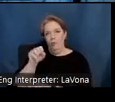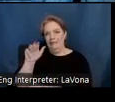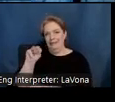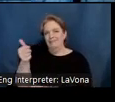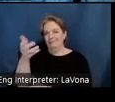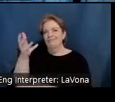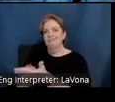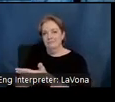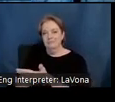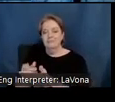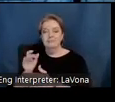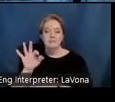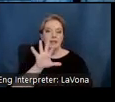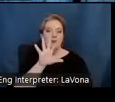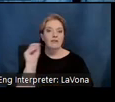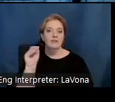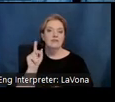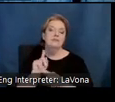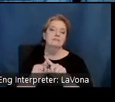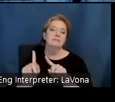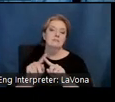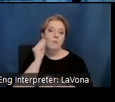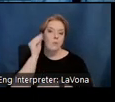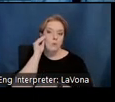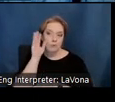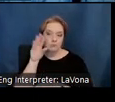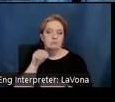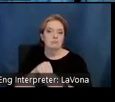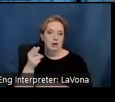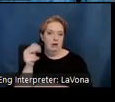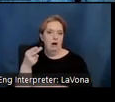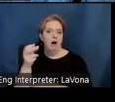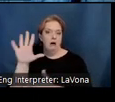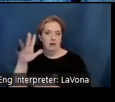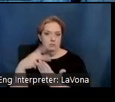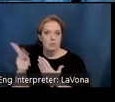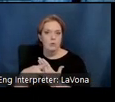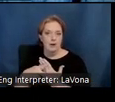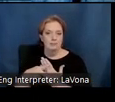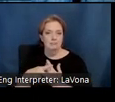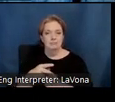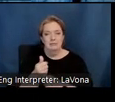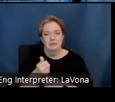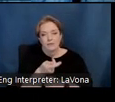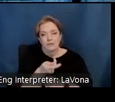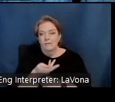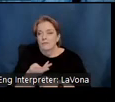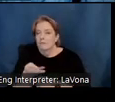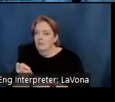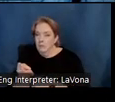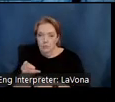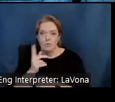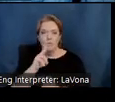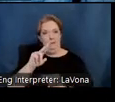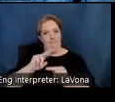50 or so sites identified as part of the Historic Artists Homes and Studios Program, only a small handful were